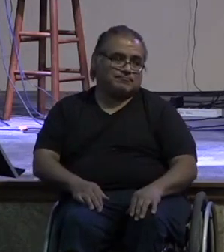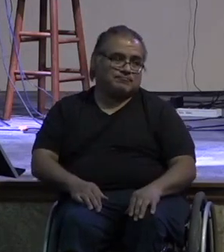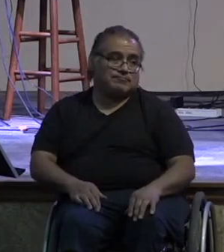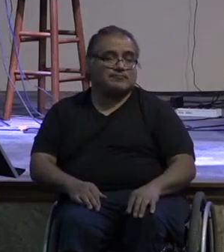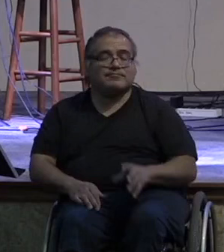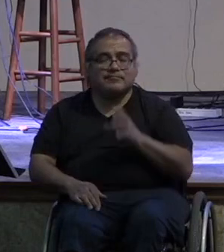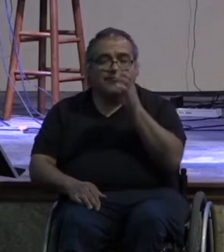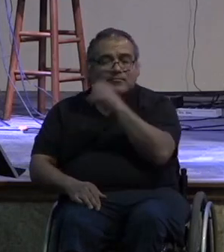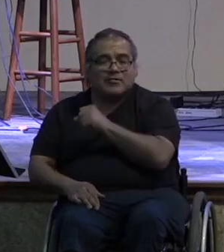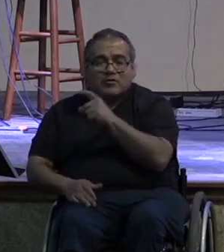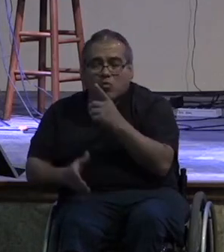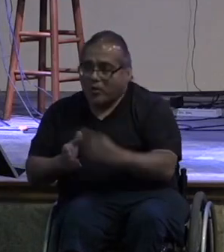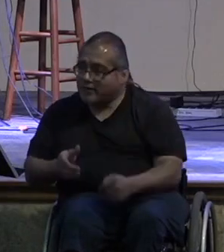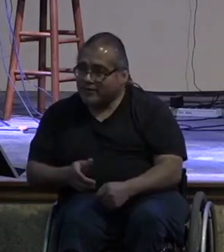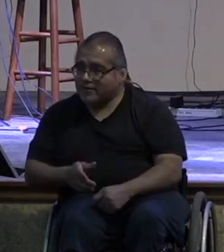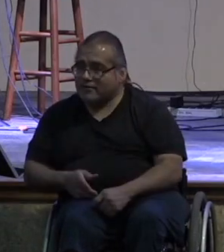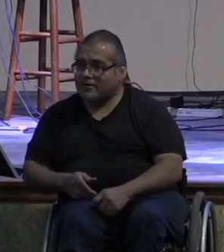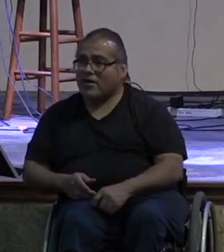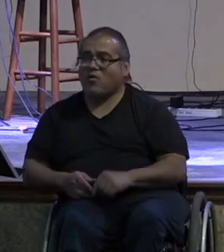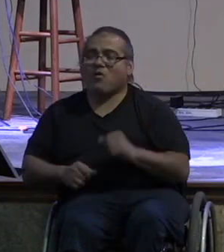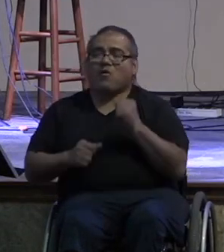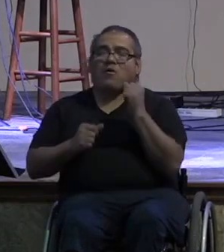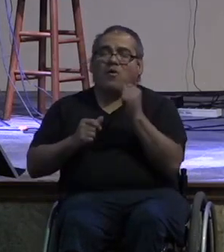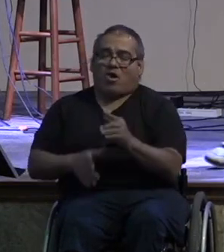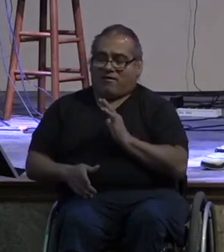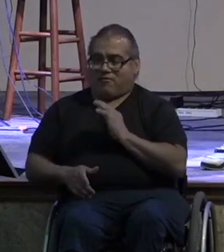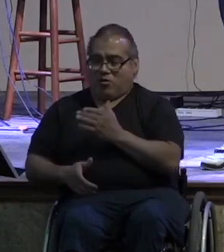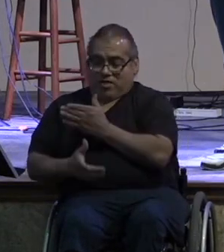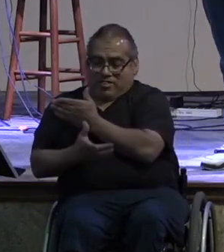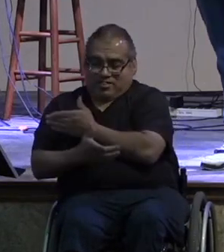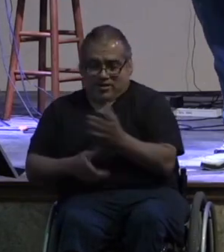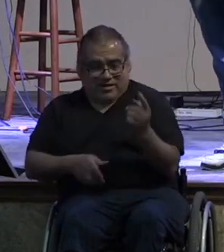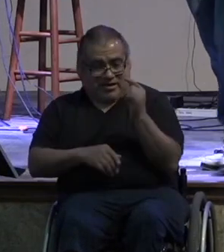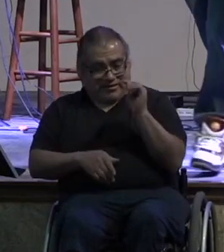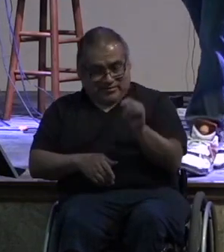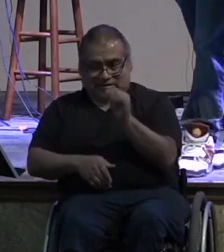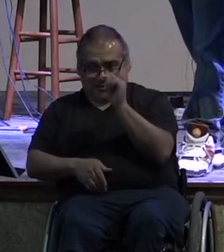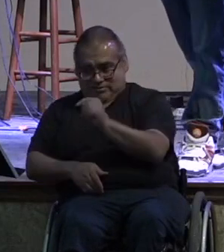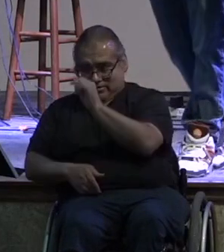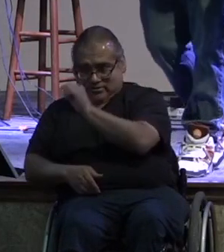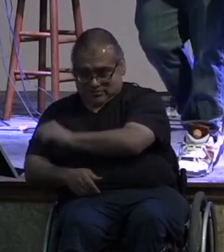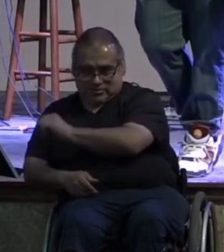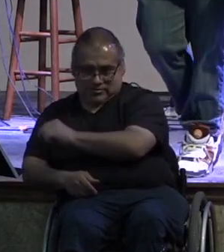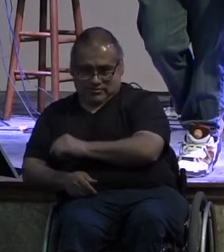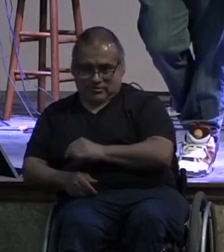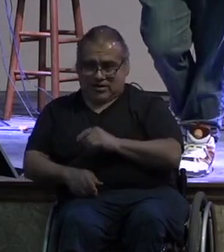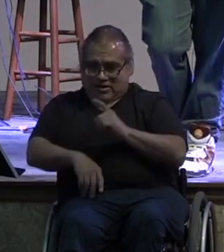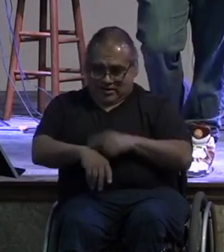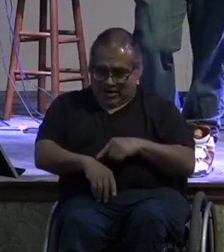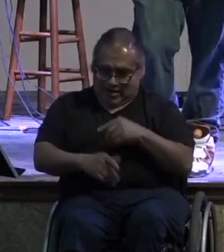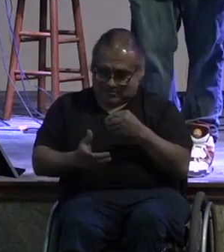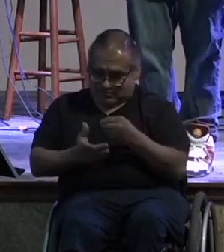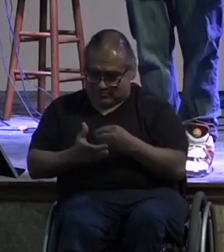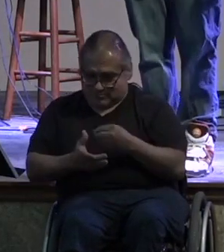guess what all those skills are meant to work together it's why i don't have all the skills and why you don't have all the skills we